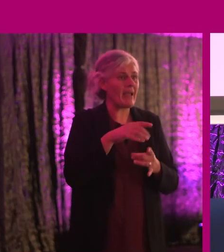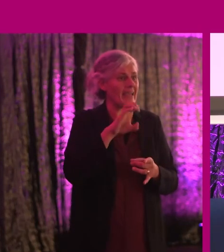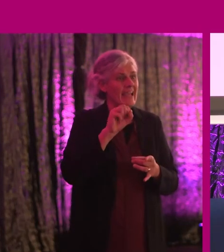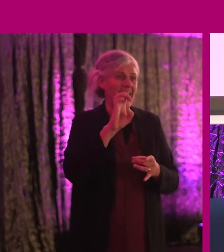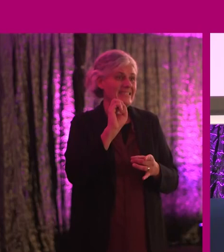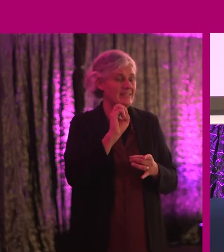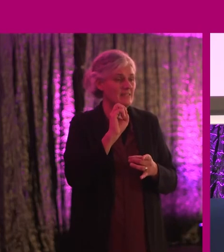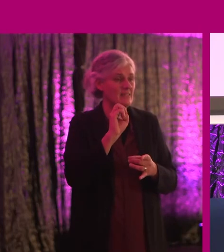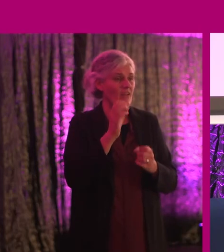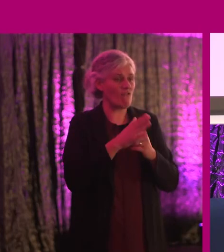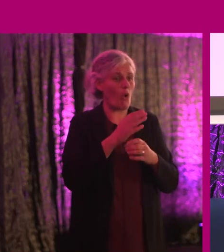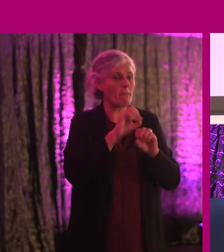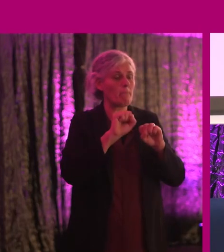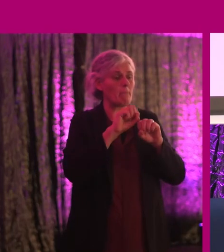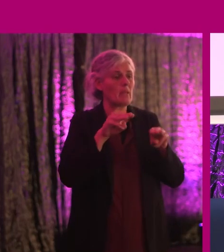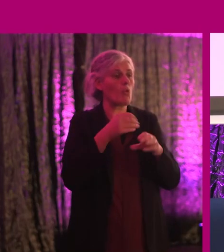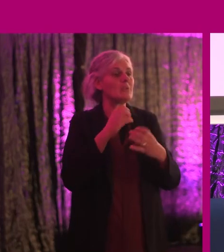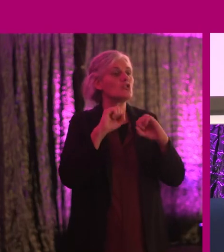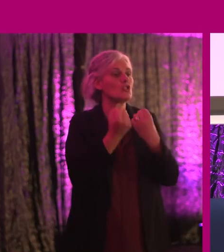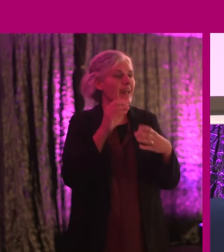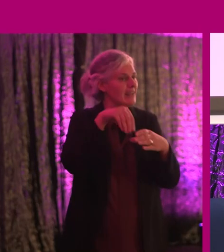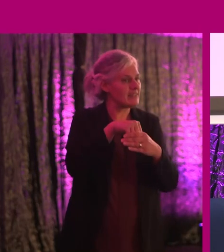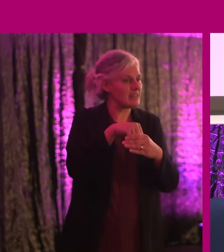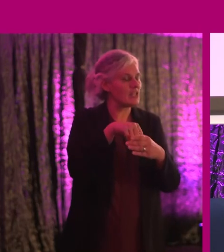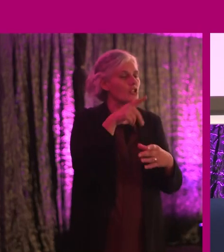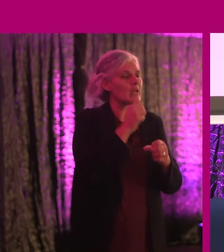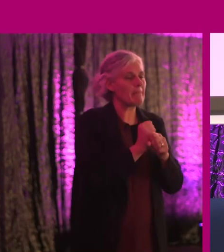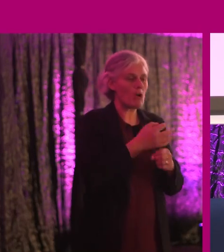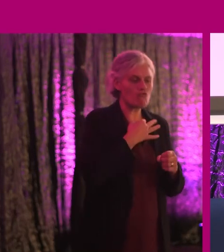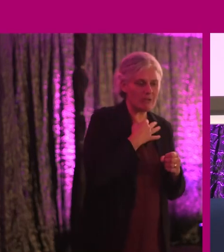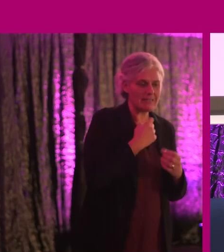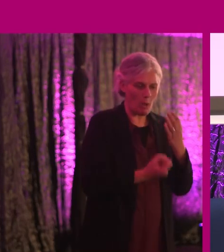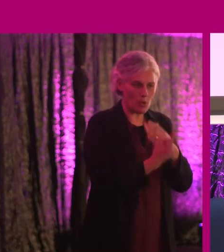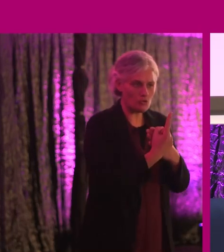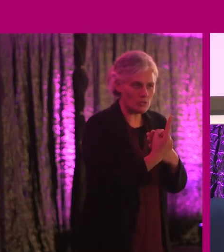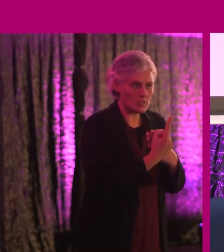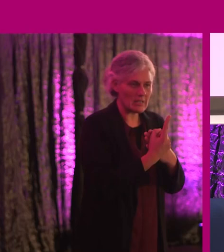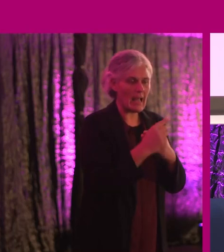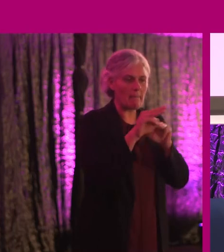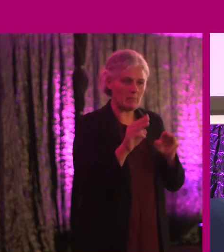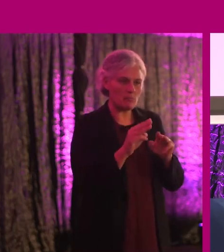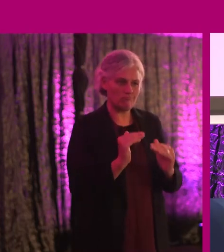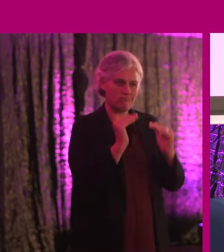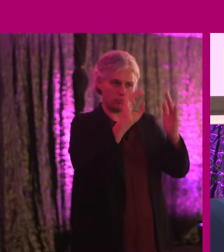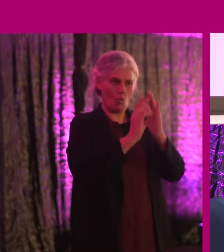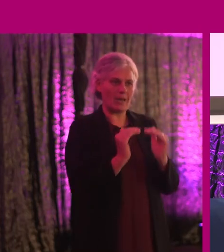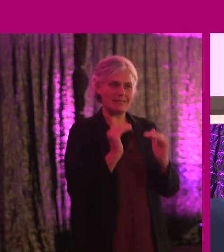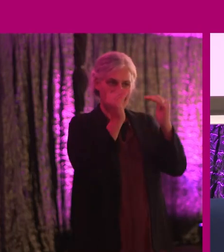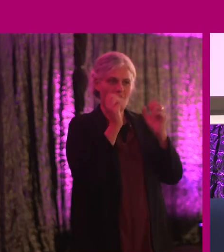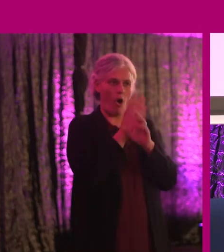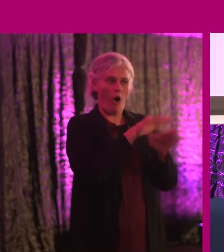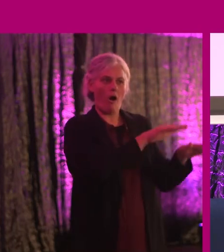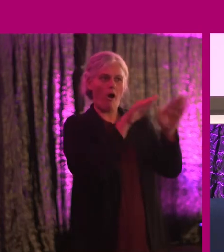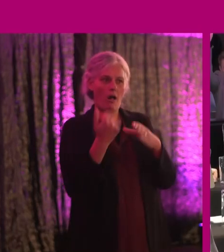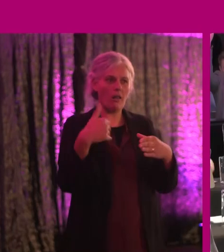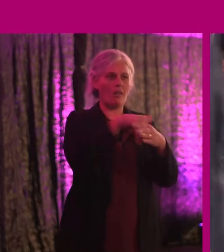our society or our business? It's about risk. It's about opportunity. And it's about future proofing the world for all of us. Thank